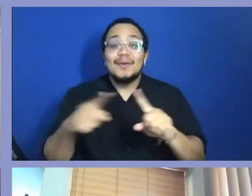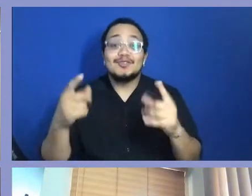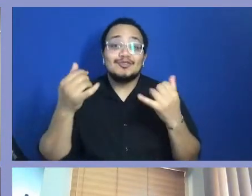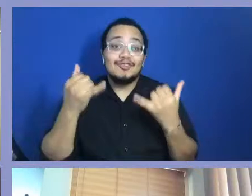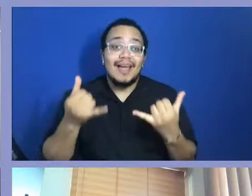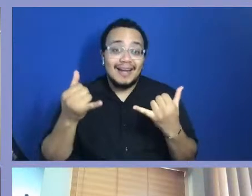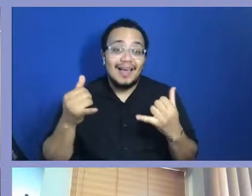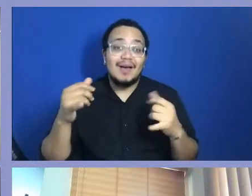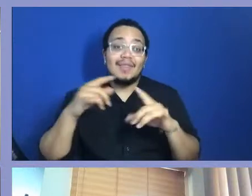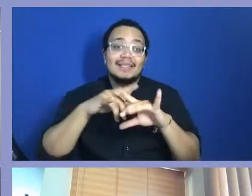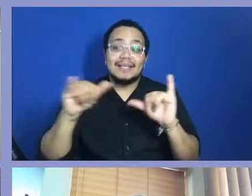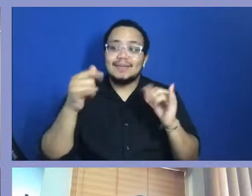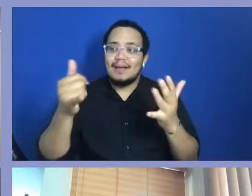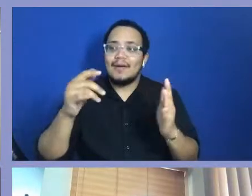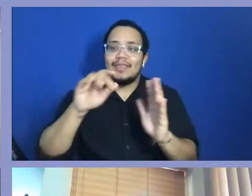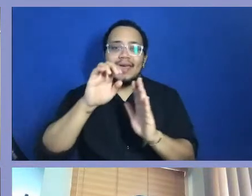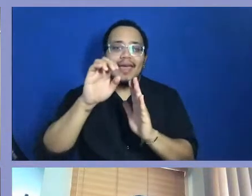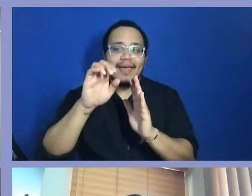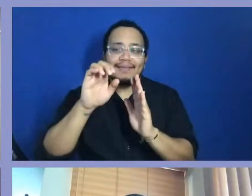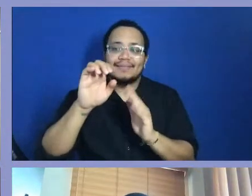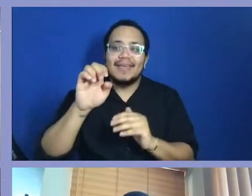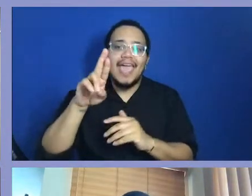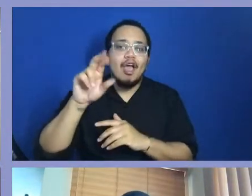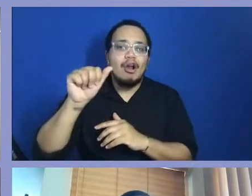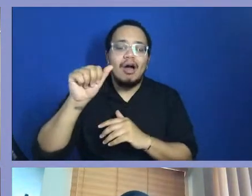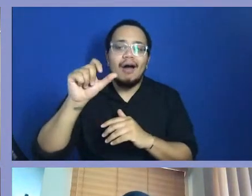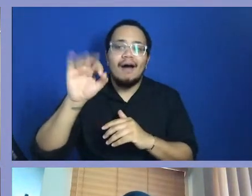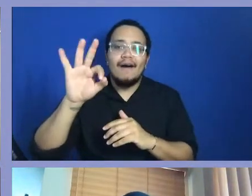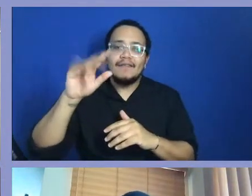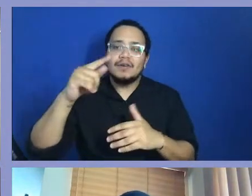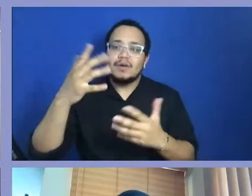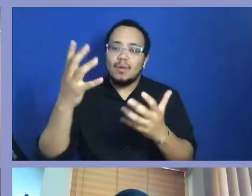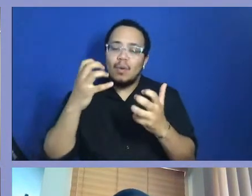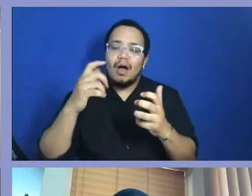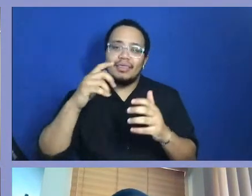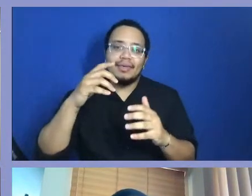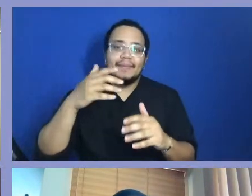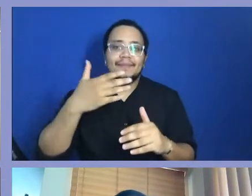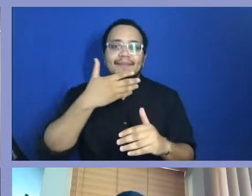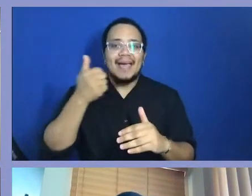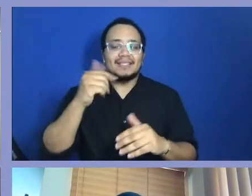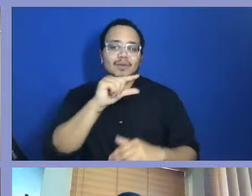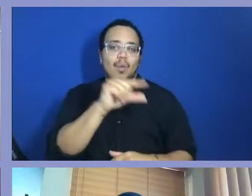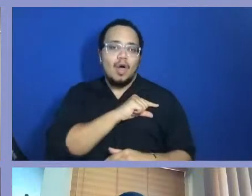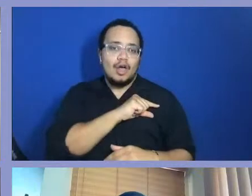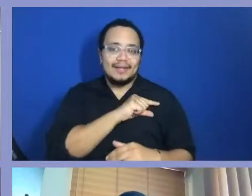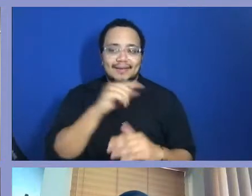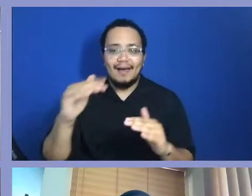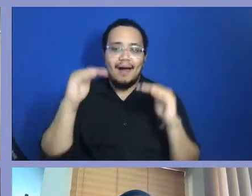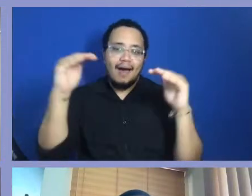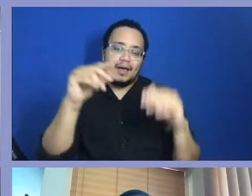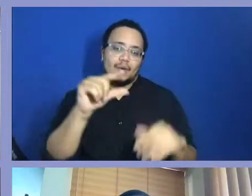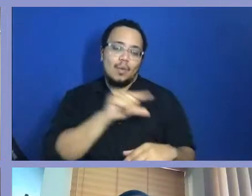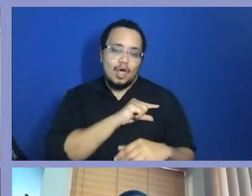of, you know, a higher demand for higher quality imagery, it also has provided more opportunity for photographers and more opportunity